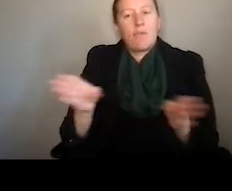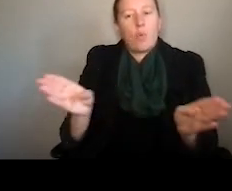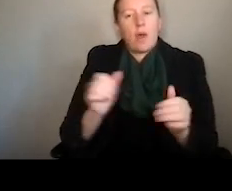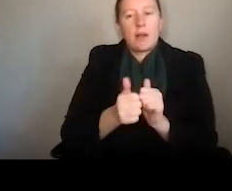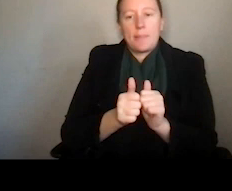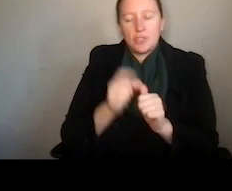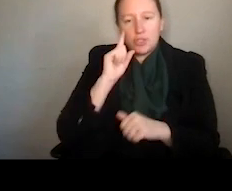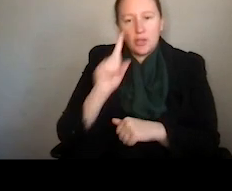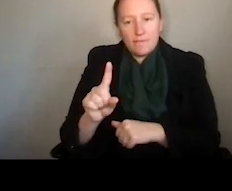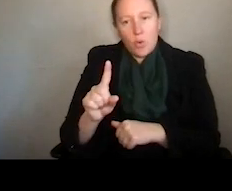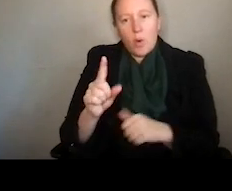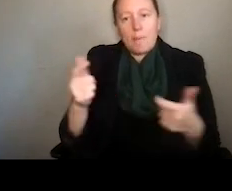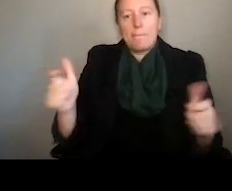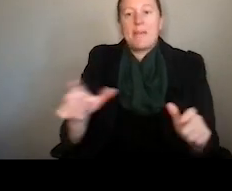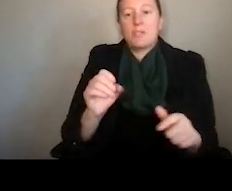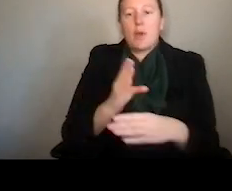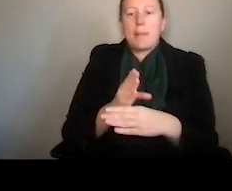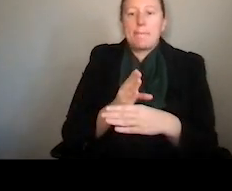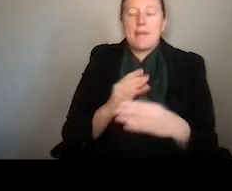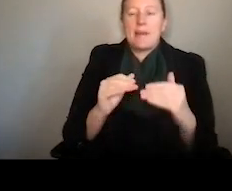and mid-scale research infrastructure as well.